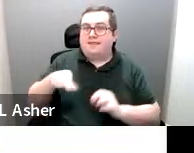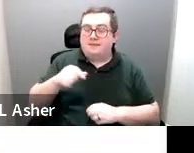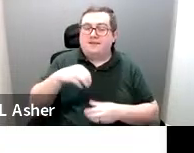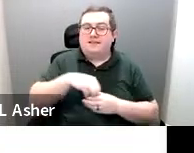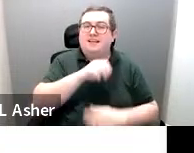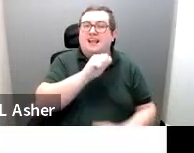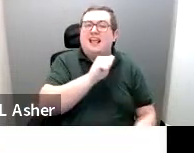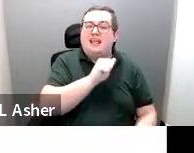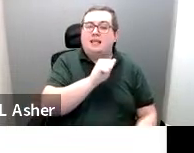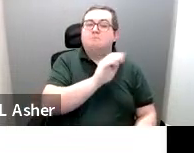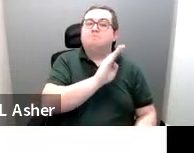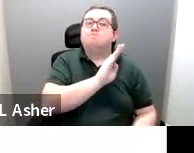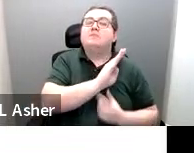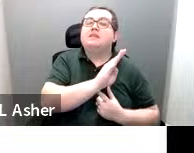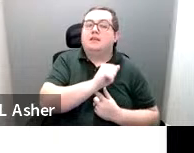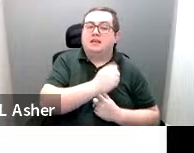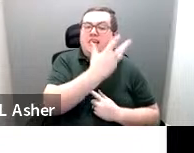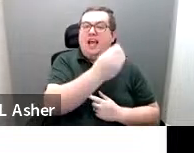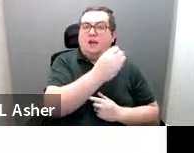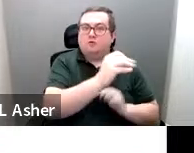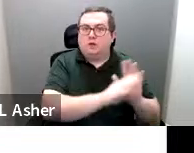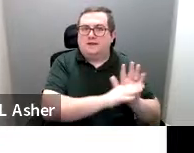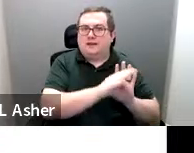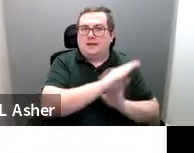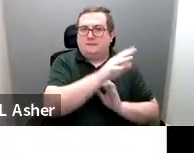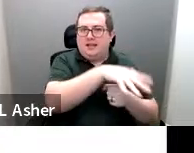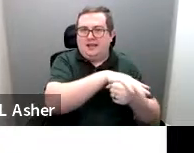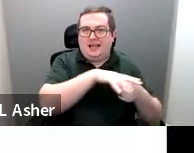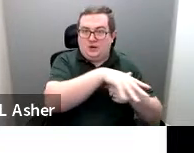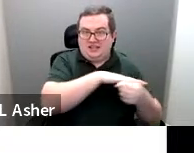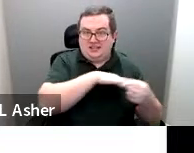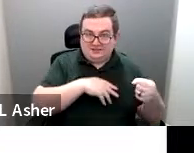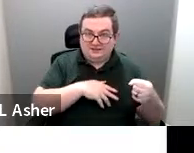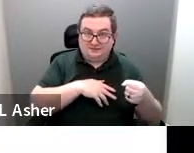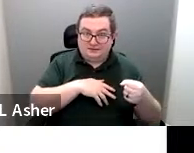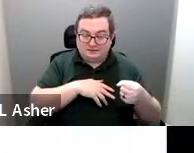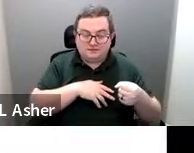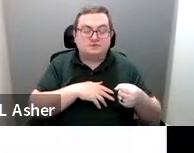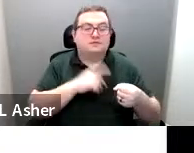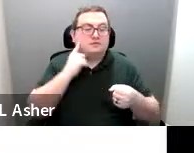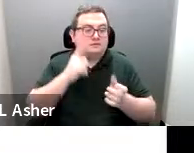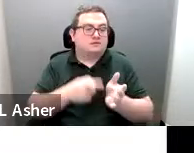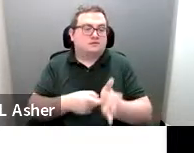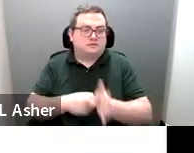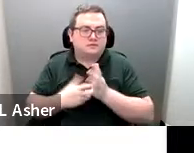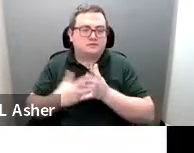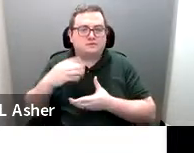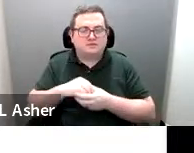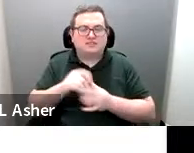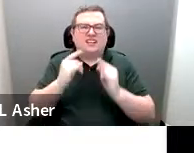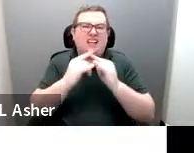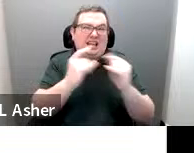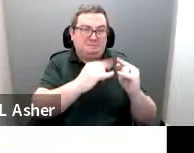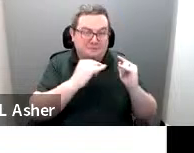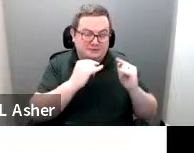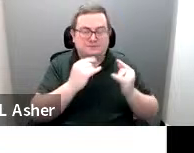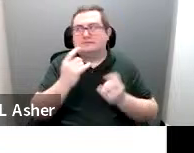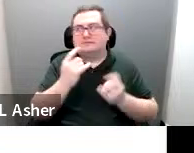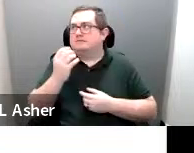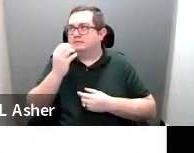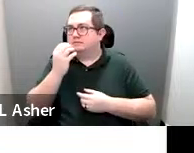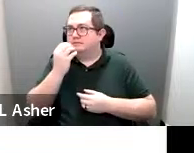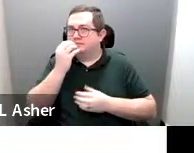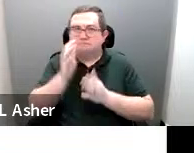ABA outdoor developed areas for the requirements within camping, picnic,